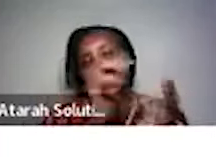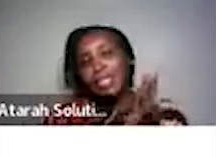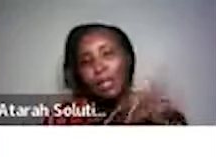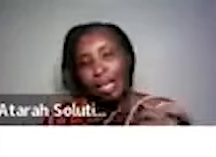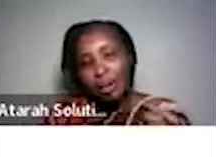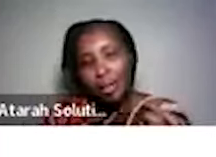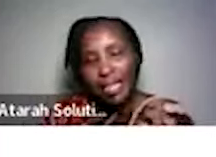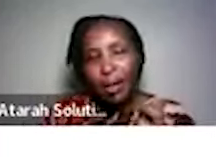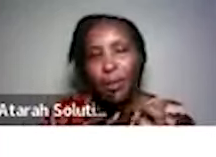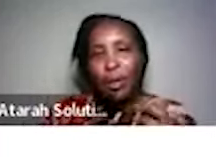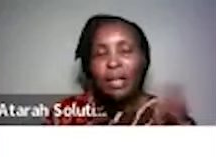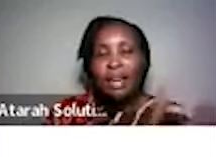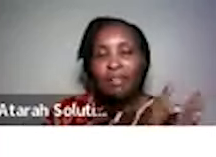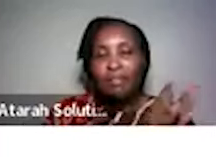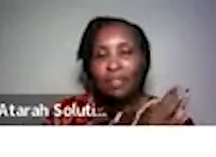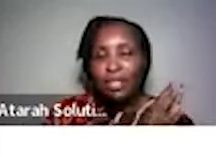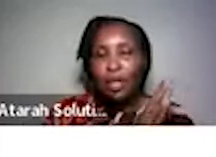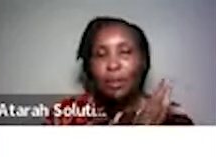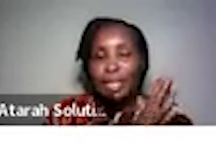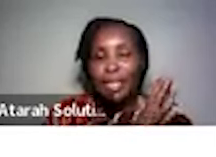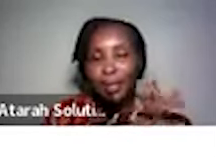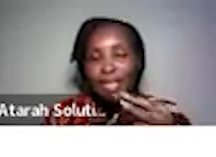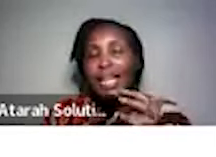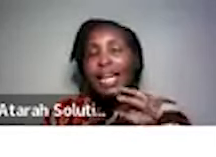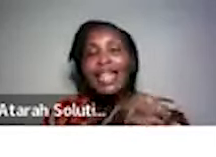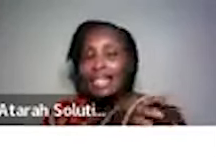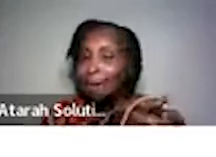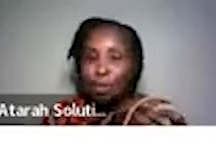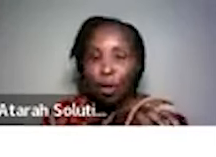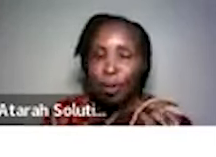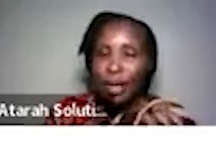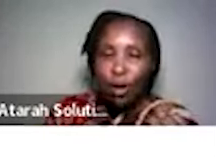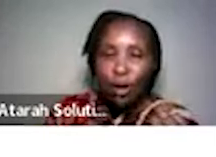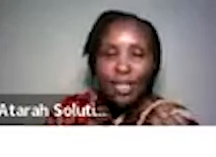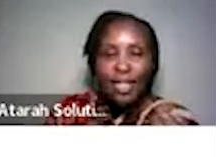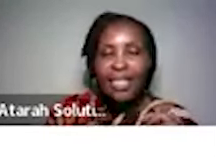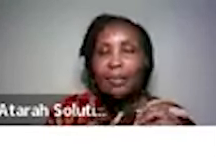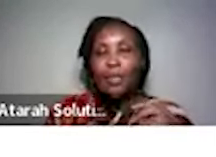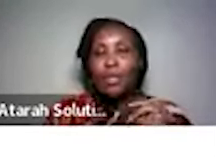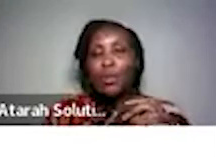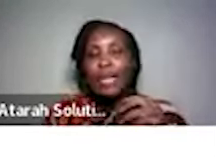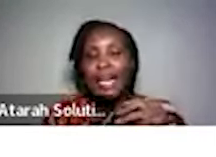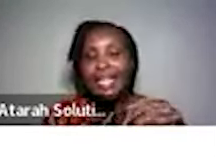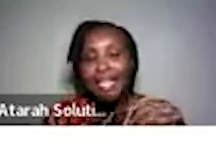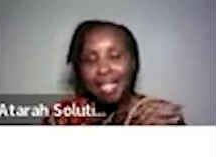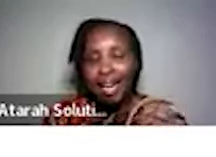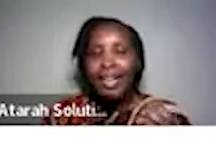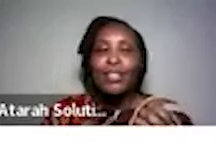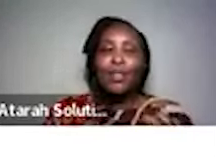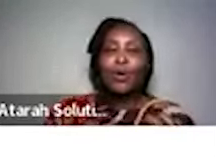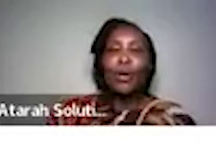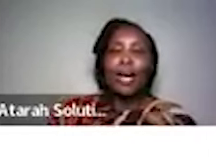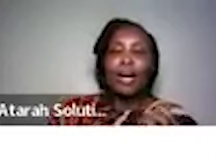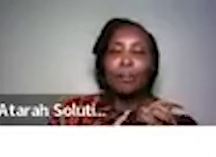then once a year to end our year we normally have a physical meet and greet and this time it's not going to be a cocktail this time it's going to be a dinner